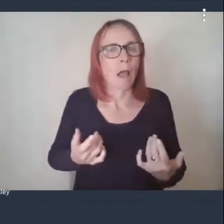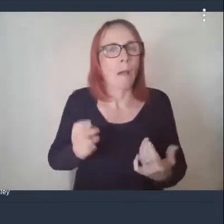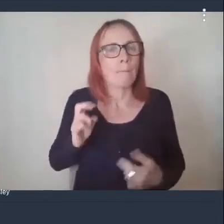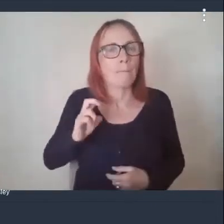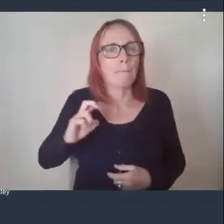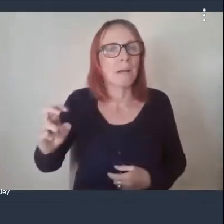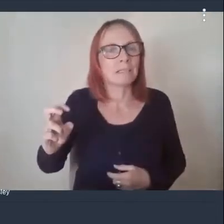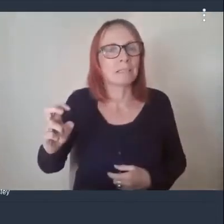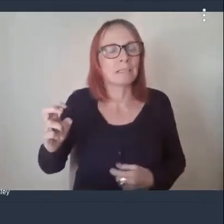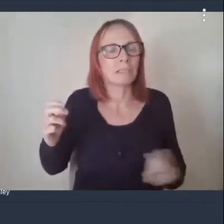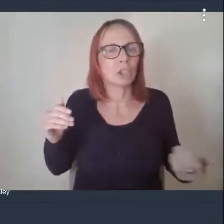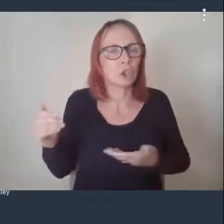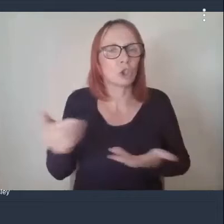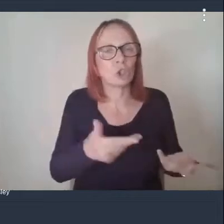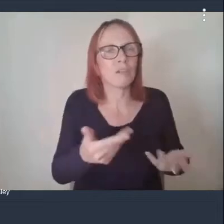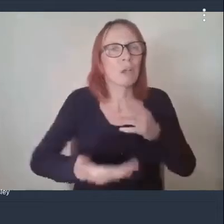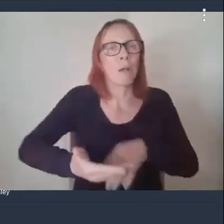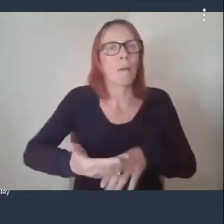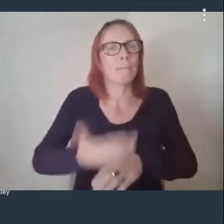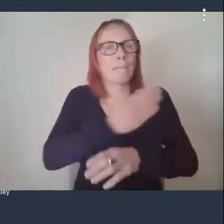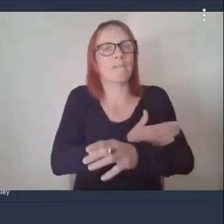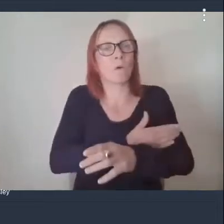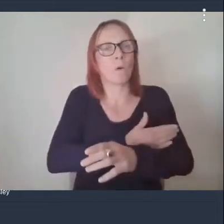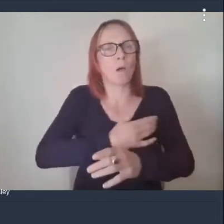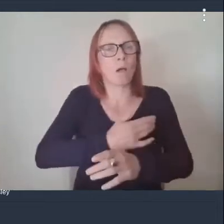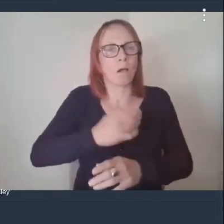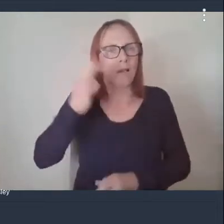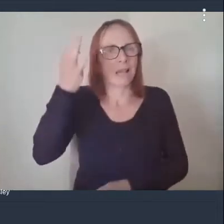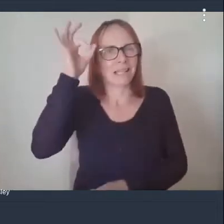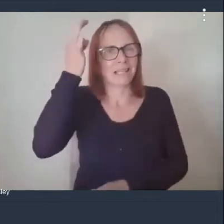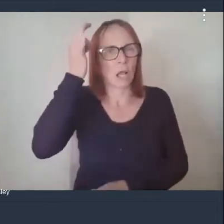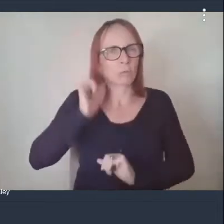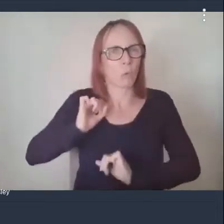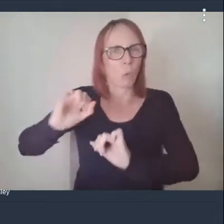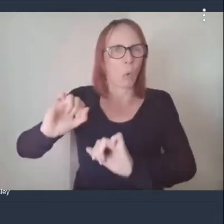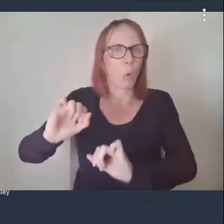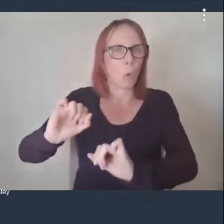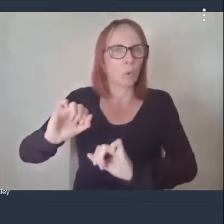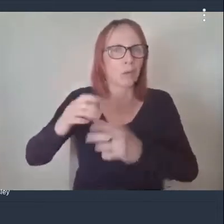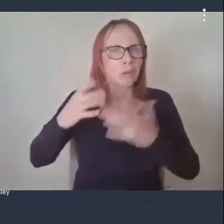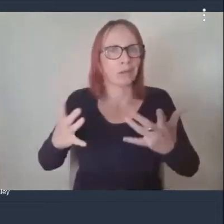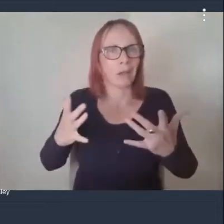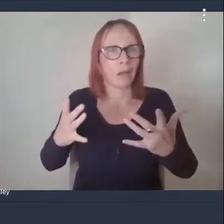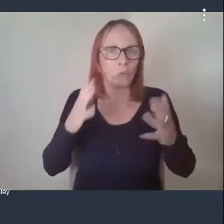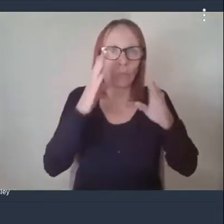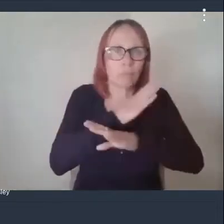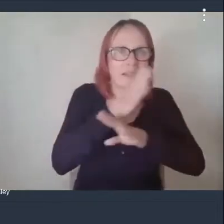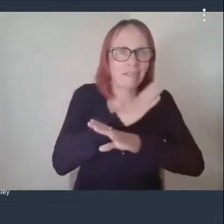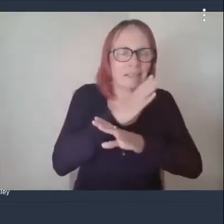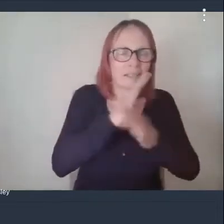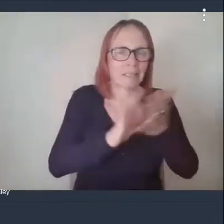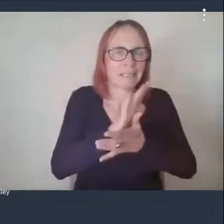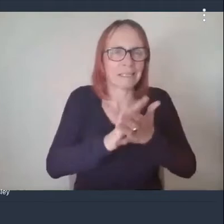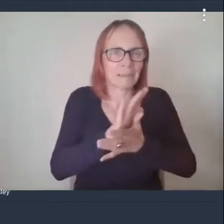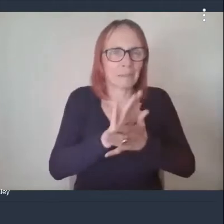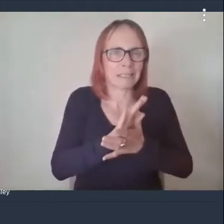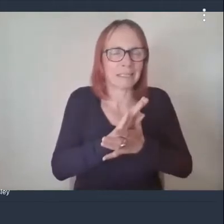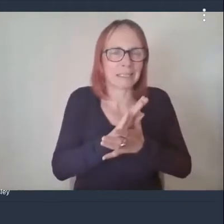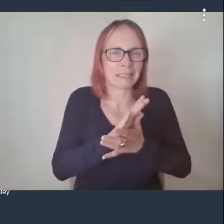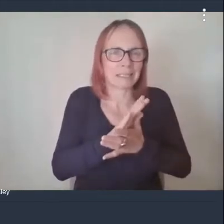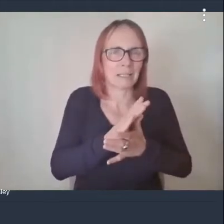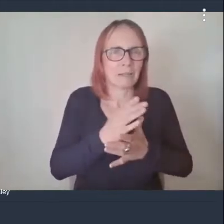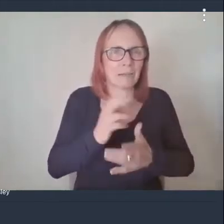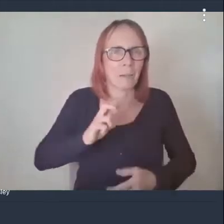and the fact that it comes down to what routes are commercially viable or what routes can be supported by the local authority